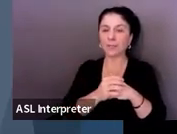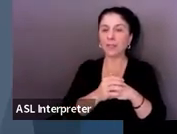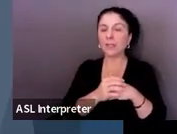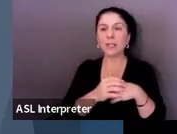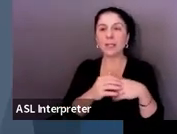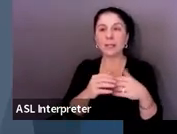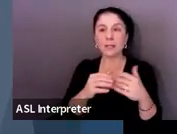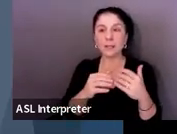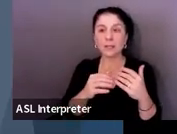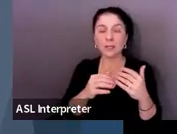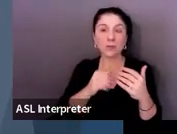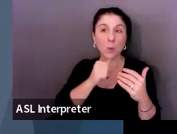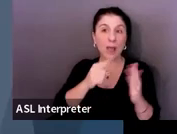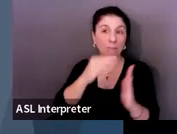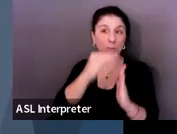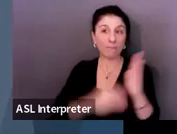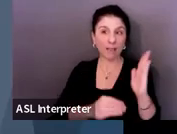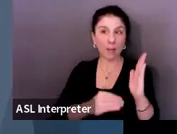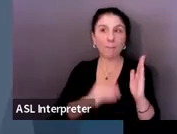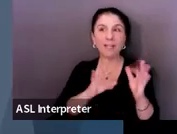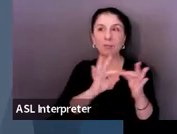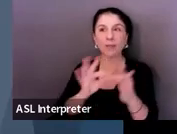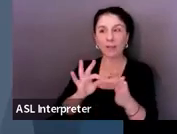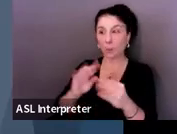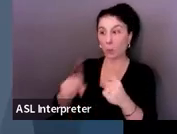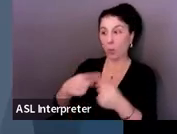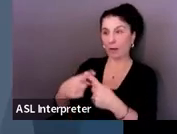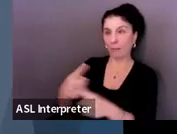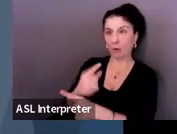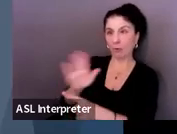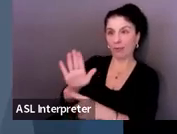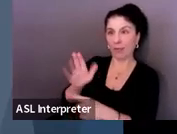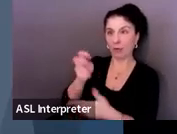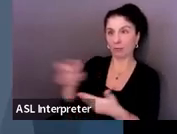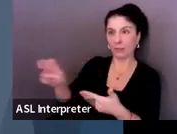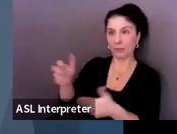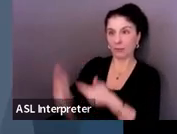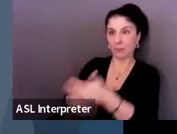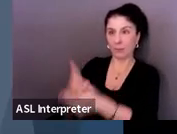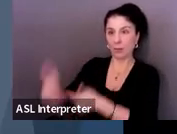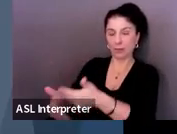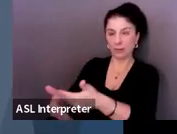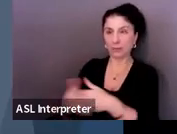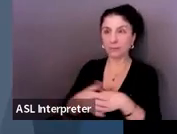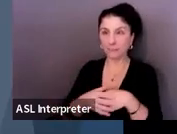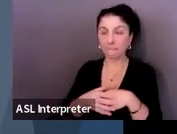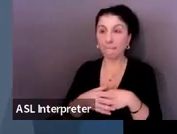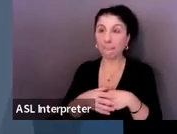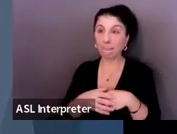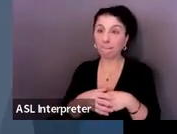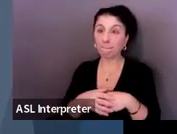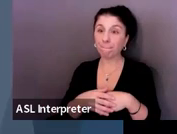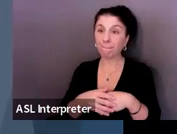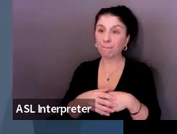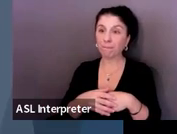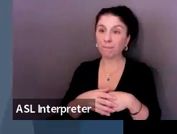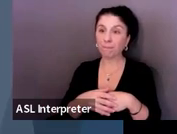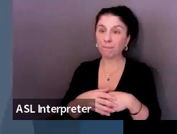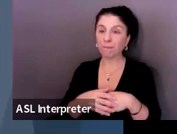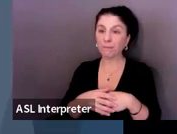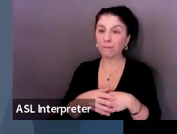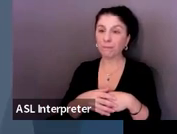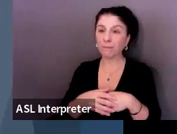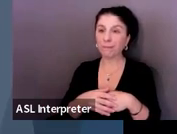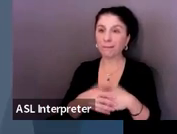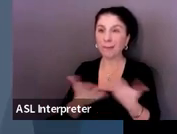be filled out. That can be blank depending on the student. But we like to think that what high school student couldn't